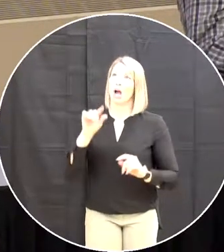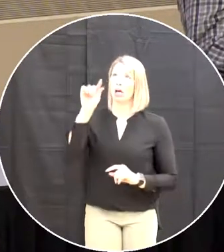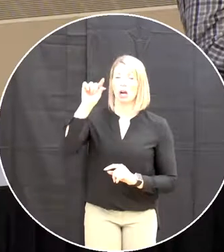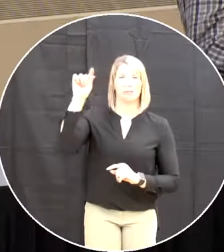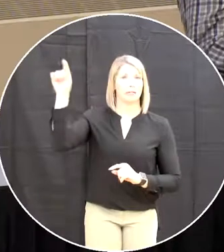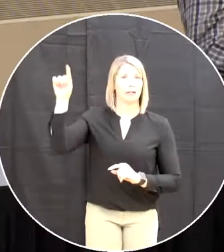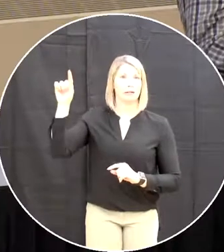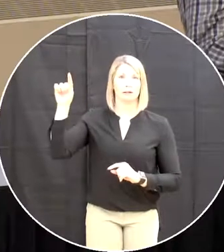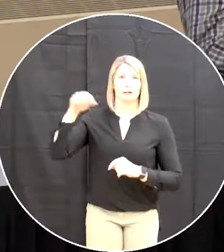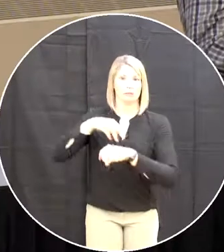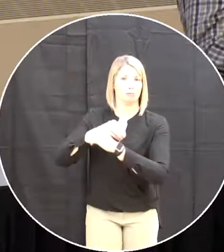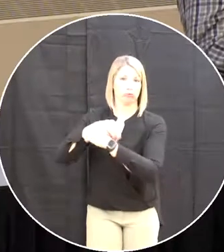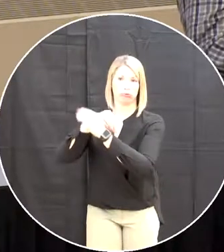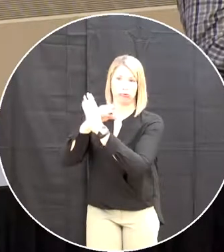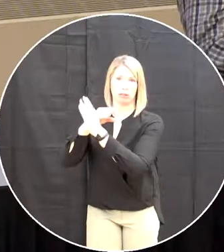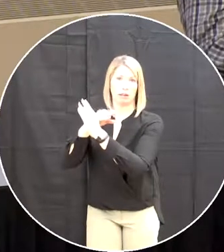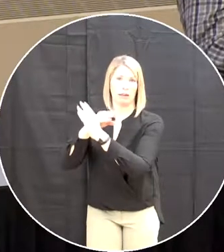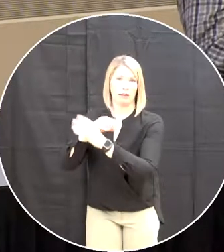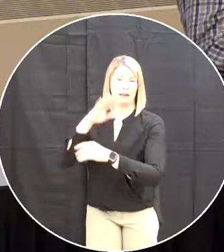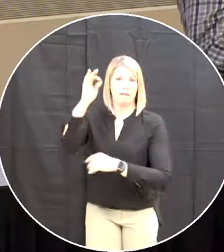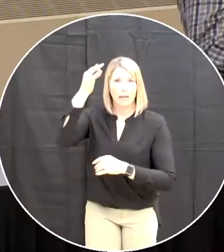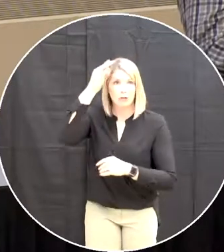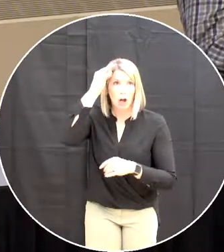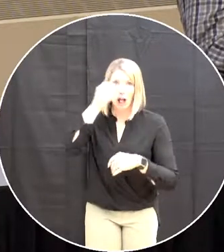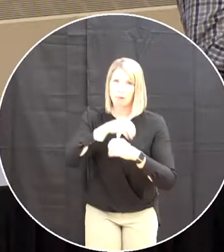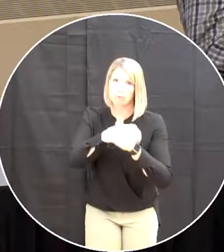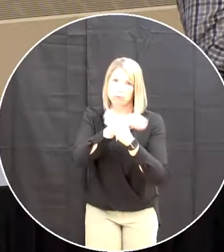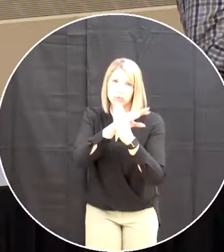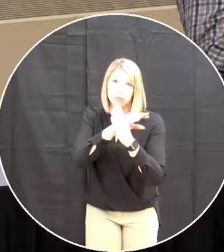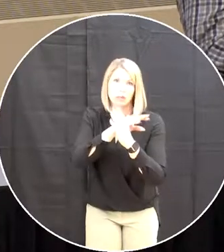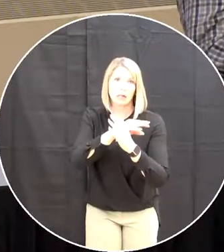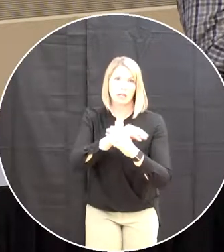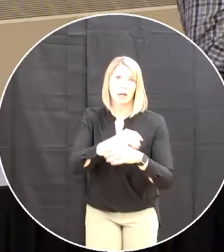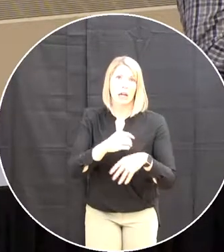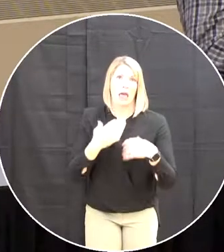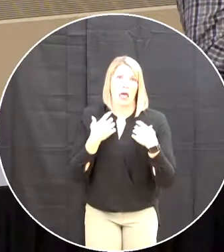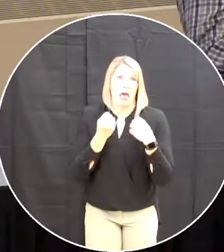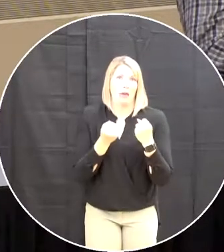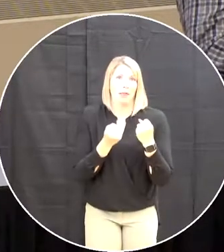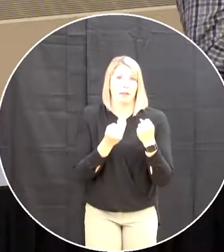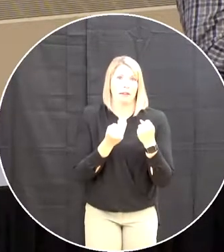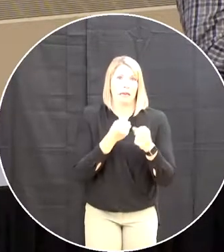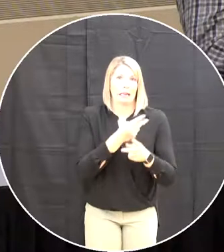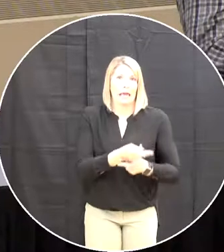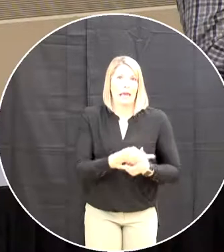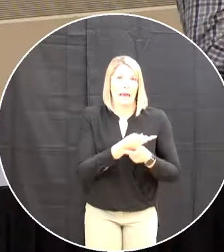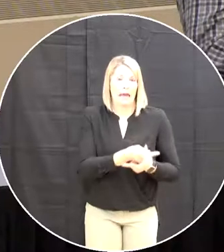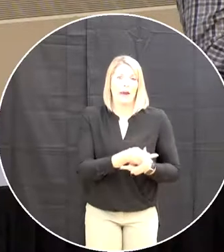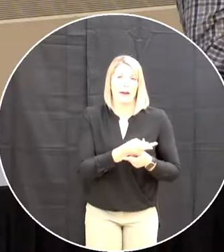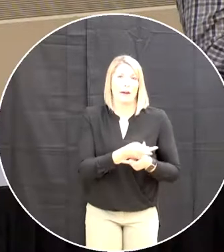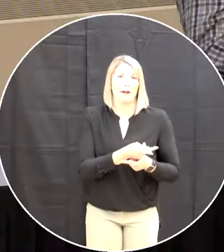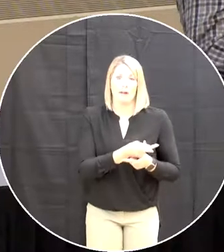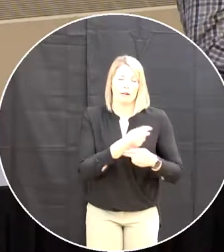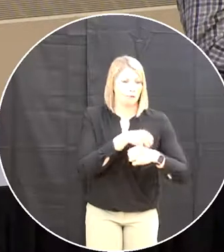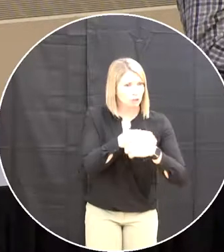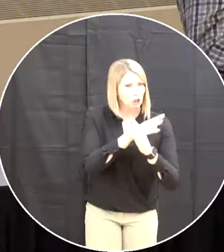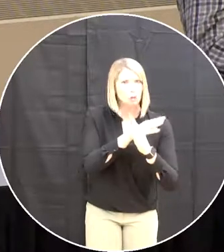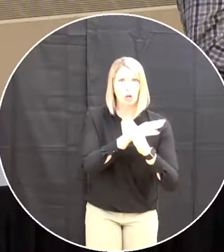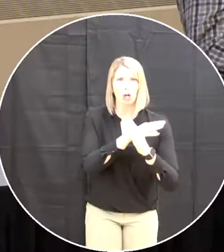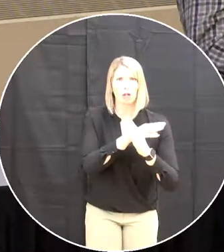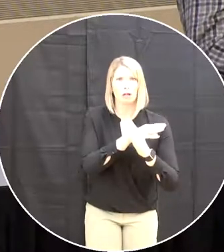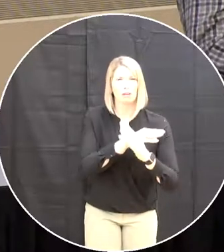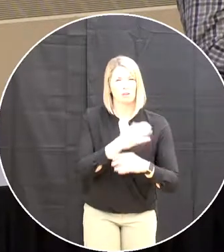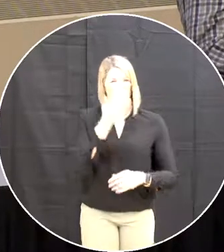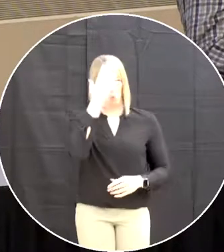federally health care providers are treating patients virtually and we seem to be reluctant to switch to this model at least a